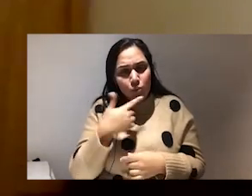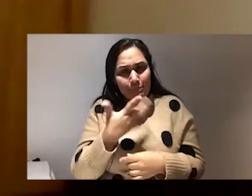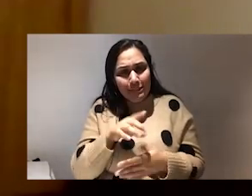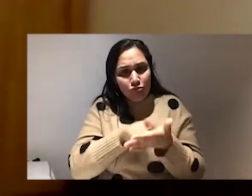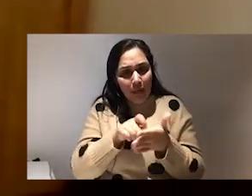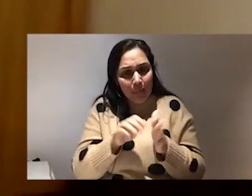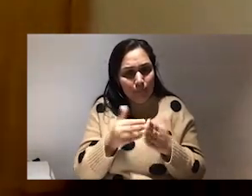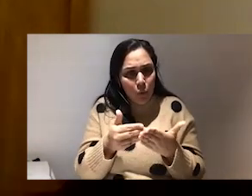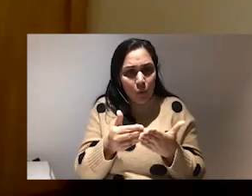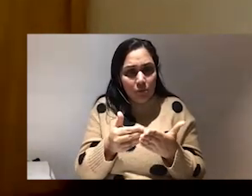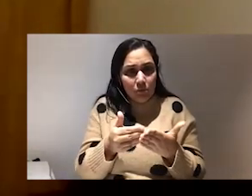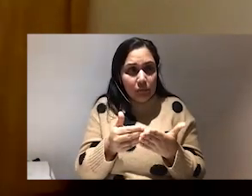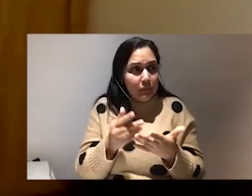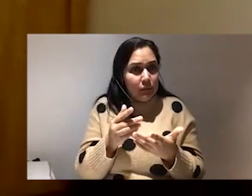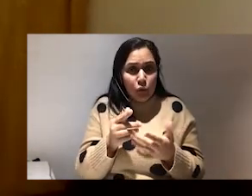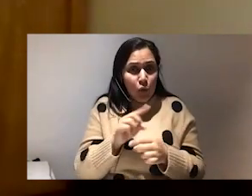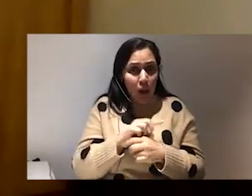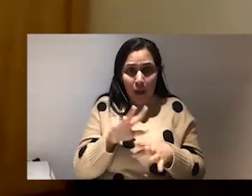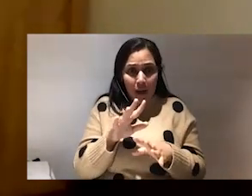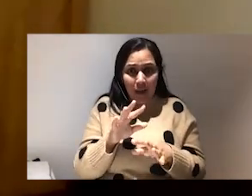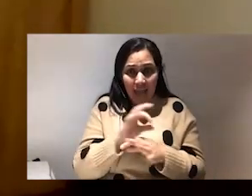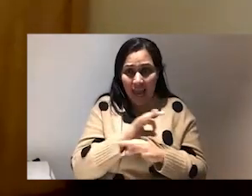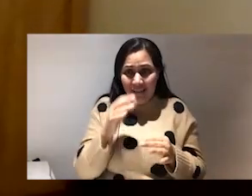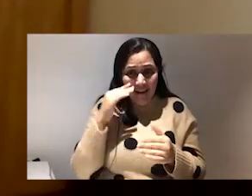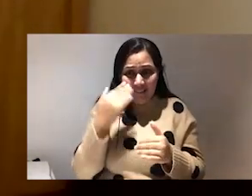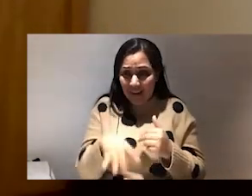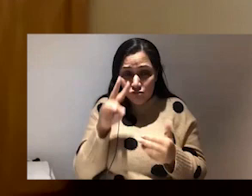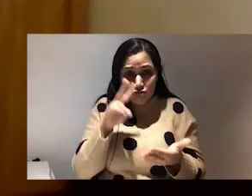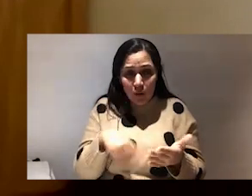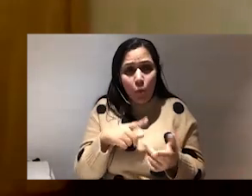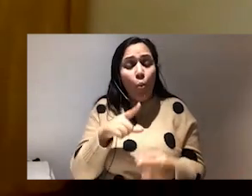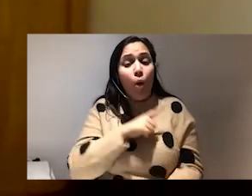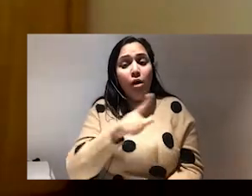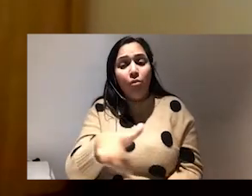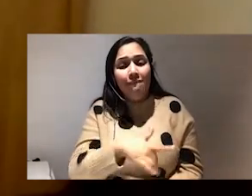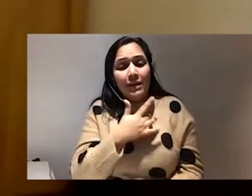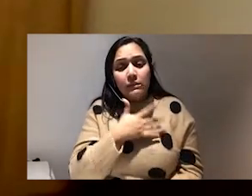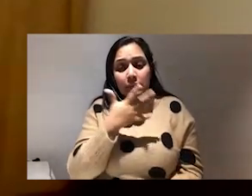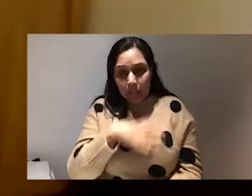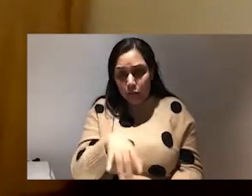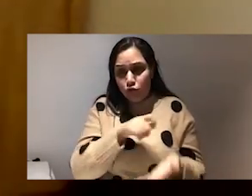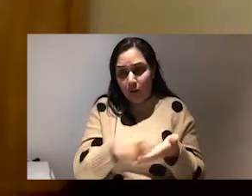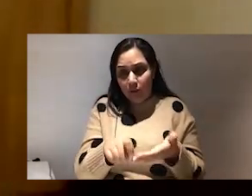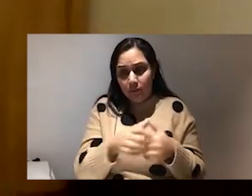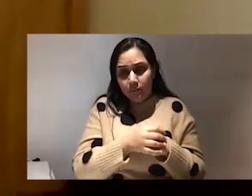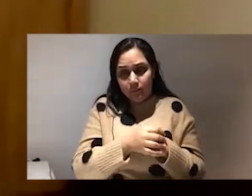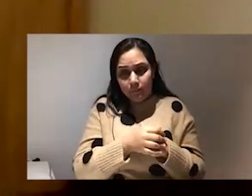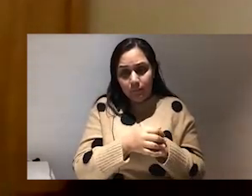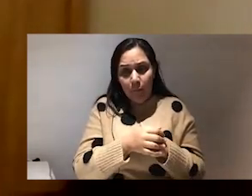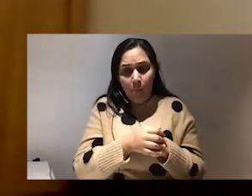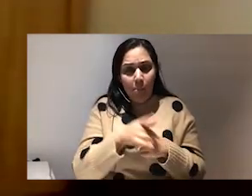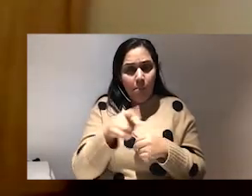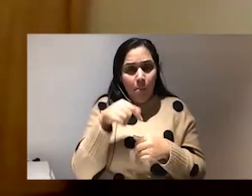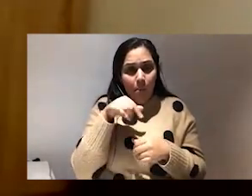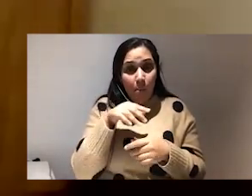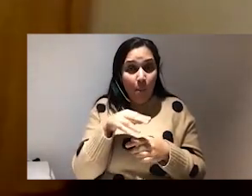that is unlike anything I've ever read. Why did it need to be written? What was it like writing a book? This is your debut book.